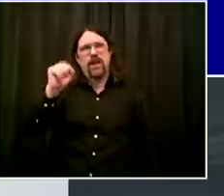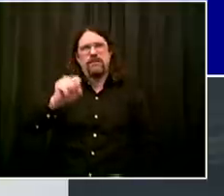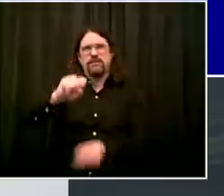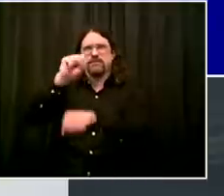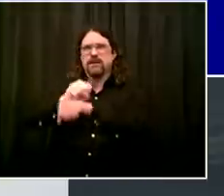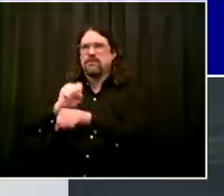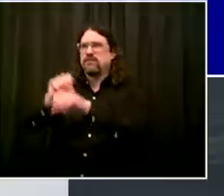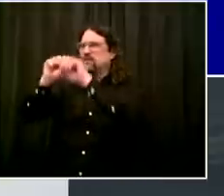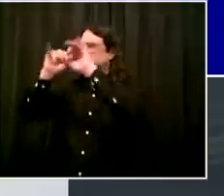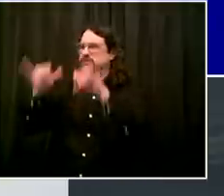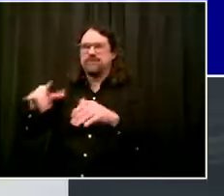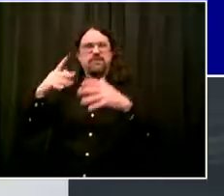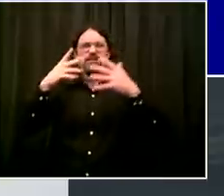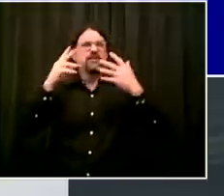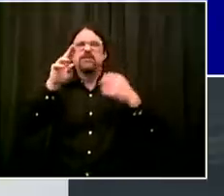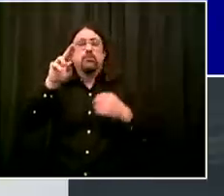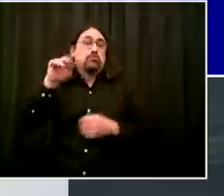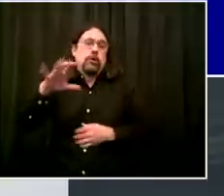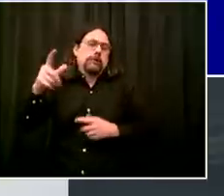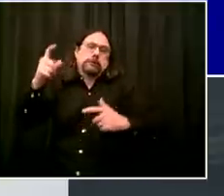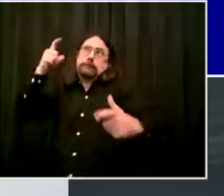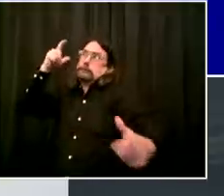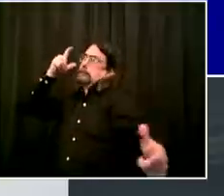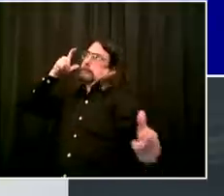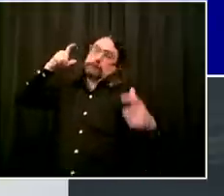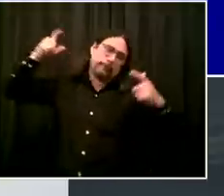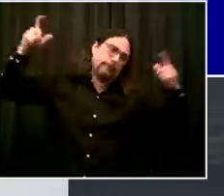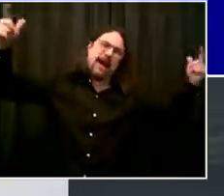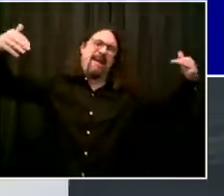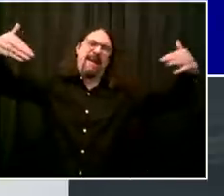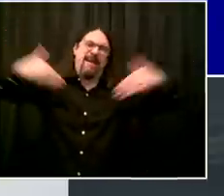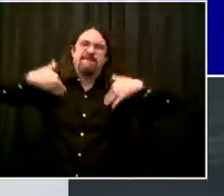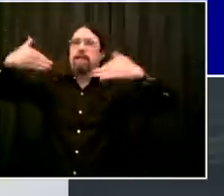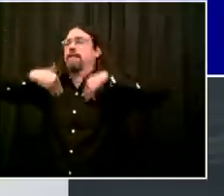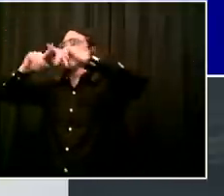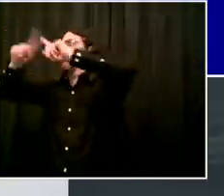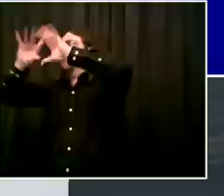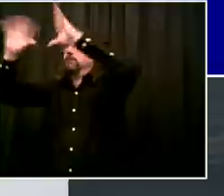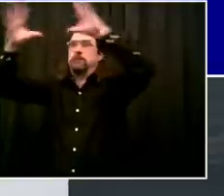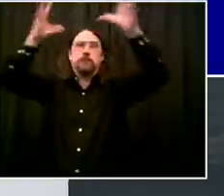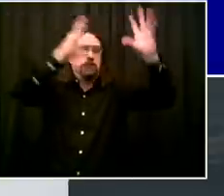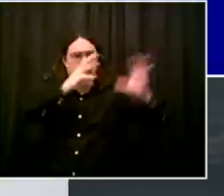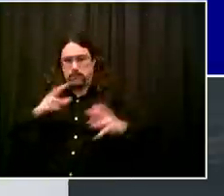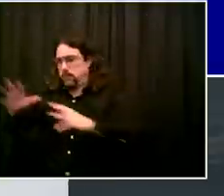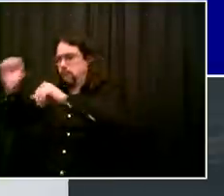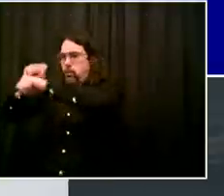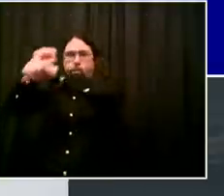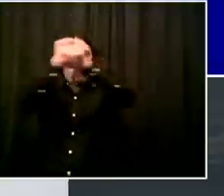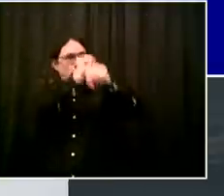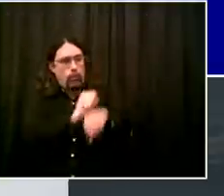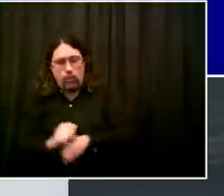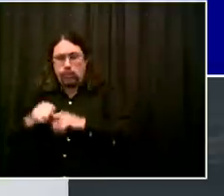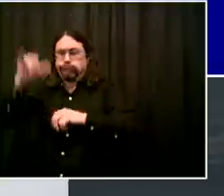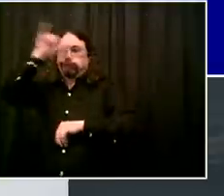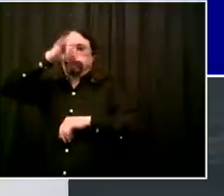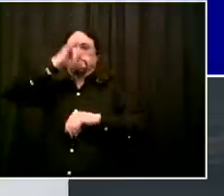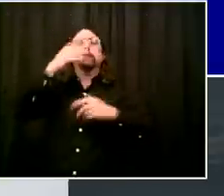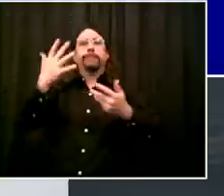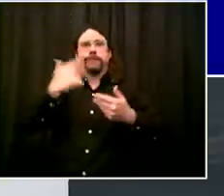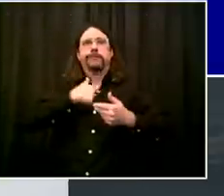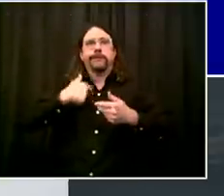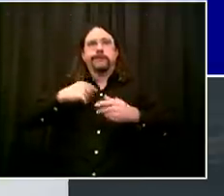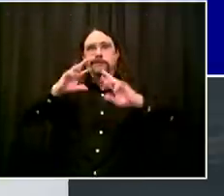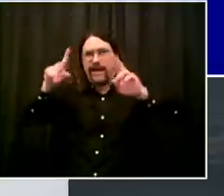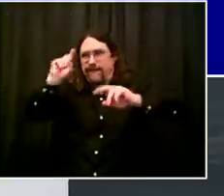And that's important. And that was one of the big topics last night, to see in this painful moment the opportunity for transformation